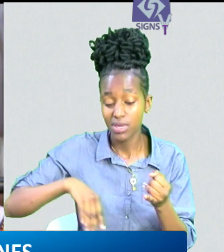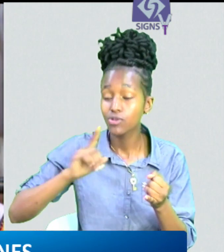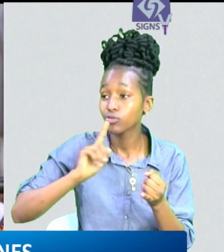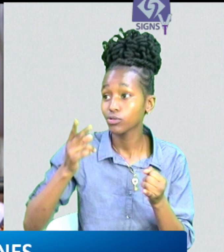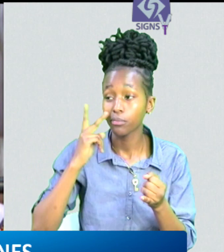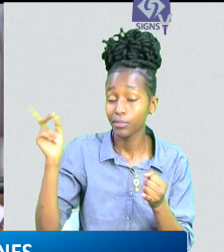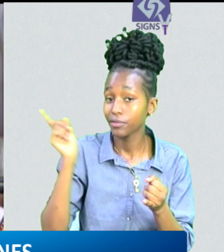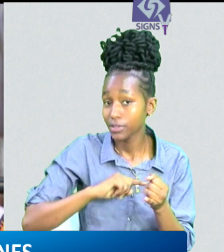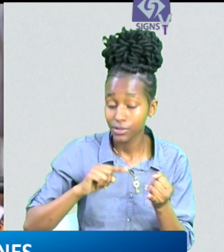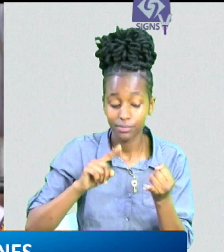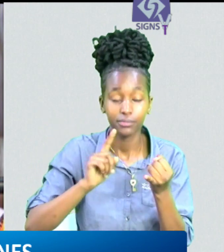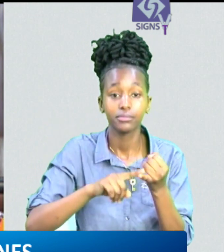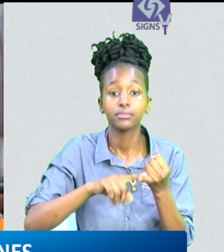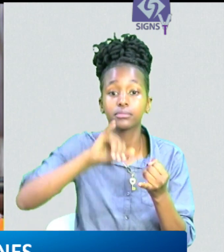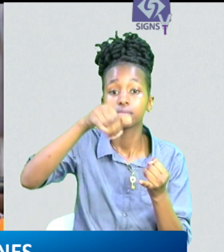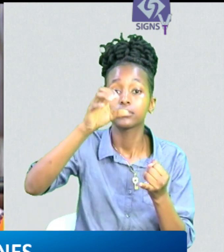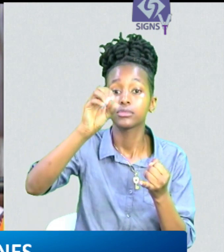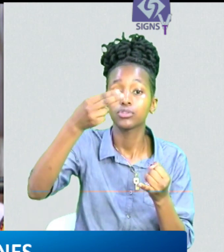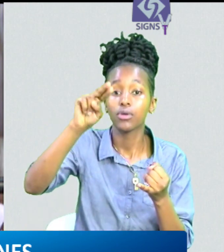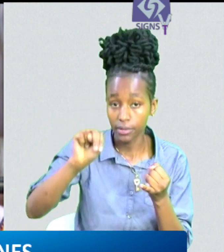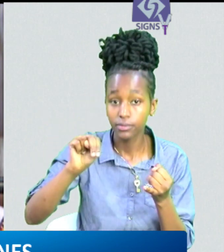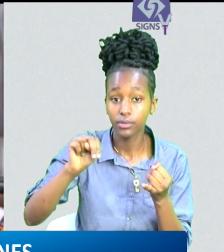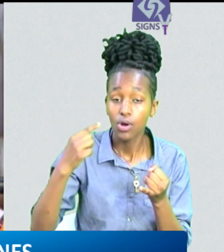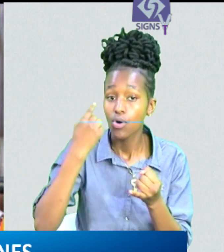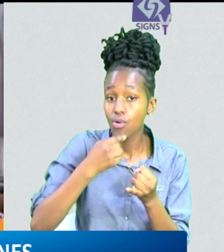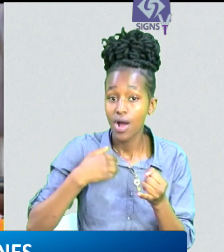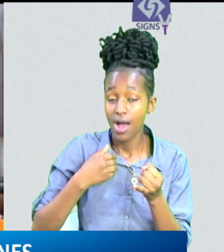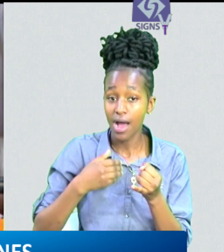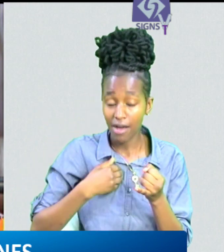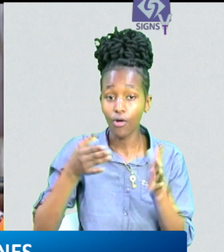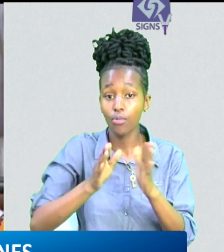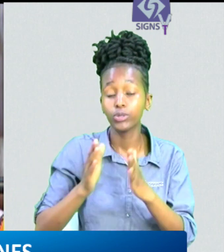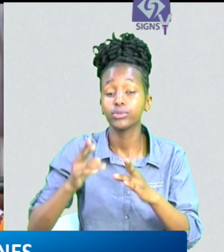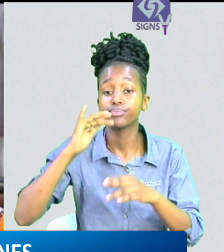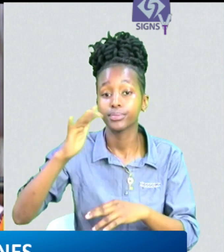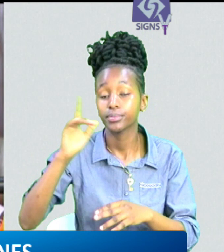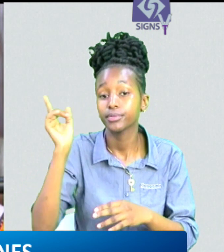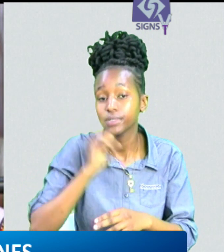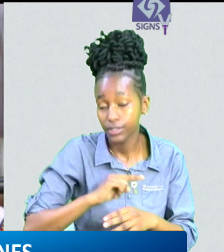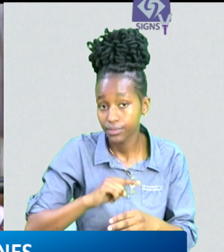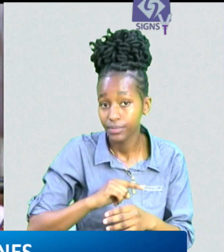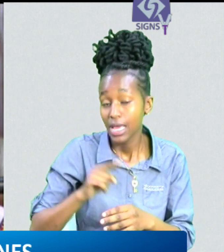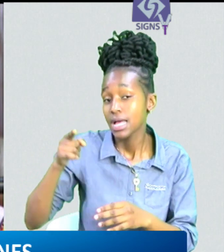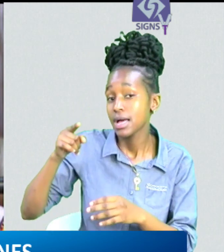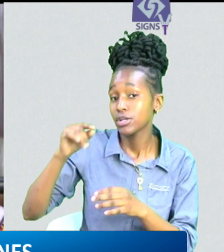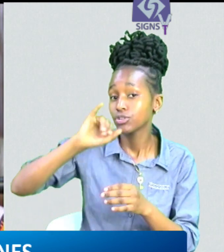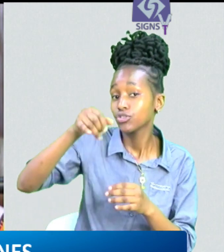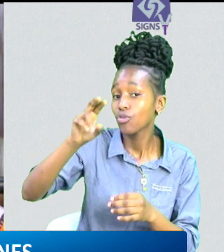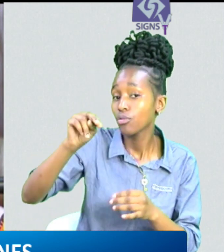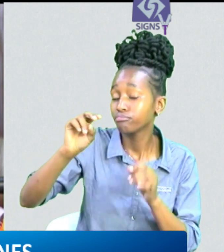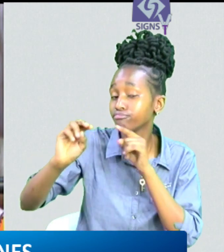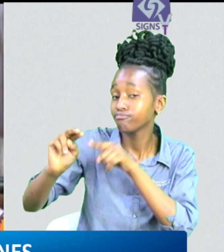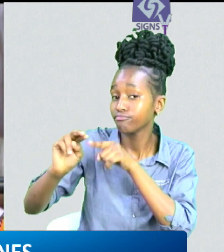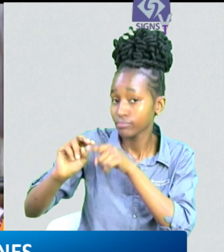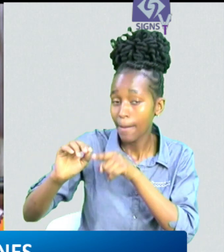who are those people i'm sure you saw them you saw john carrie there who had a full